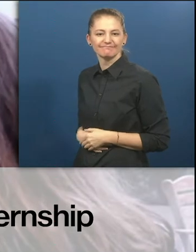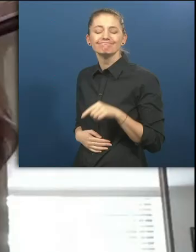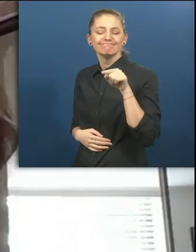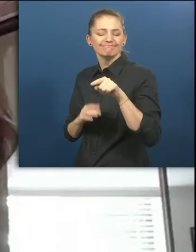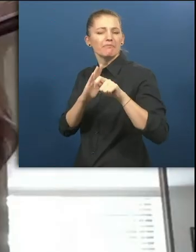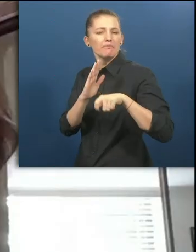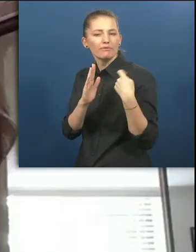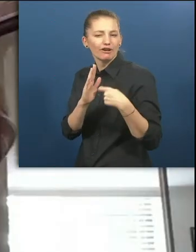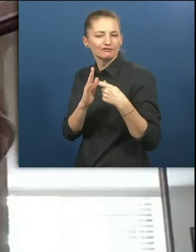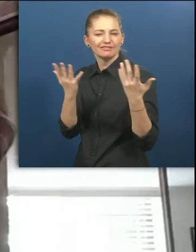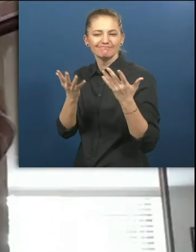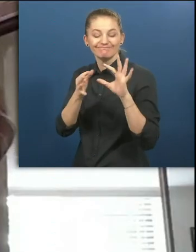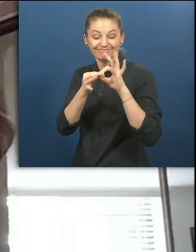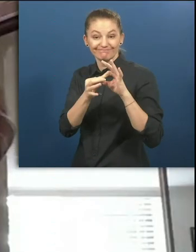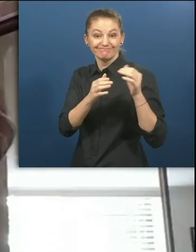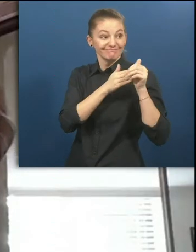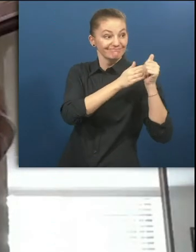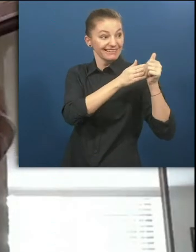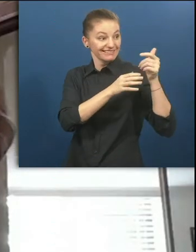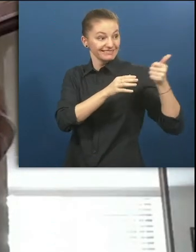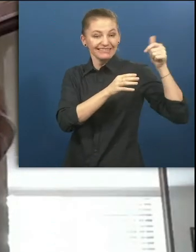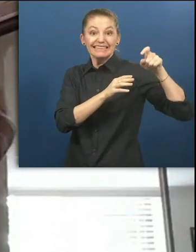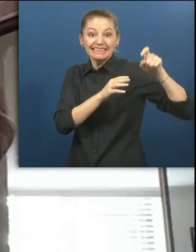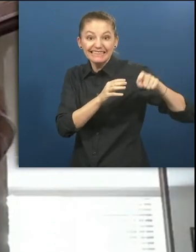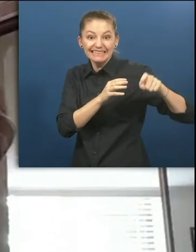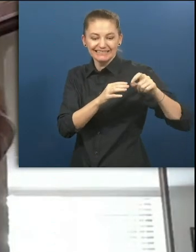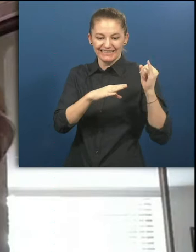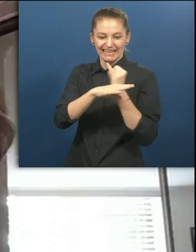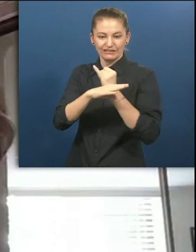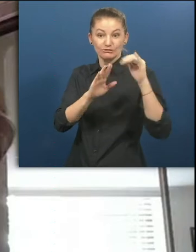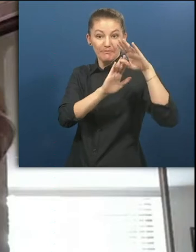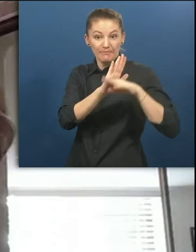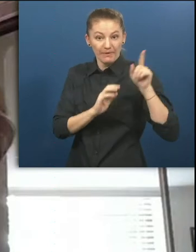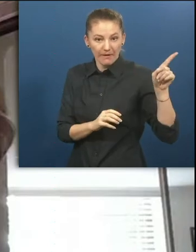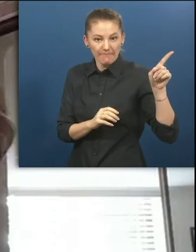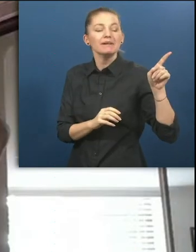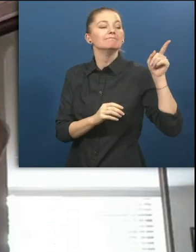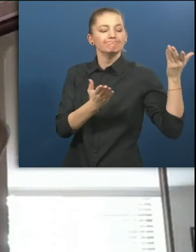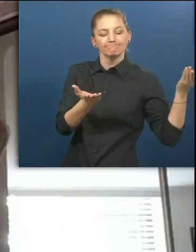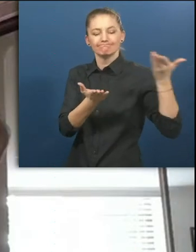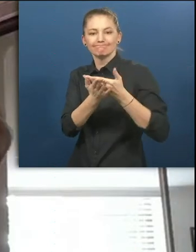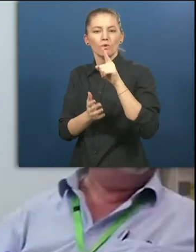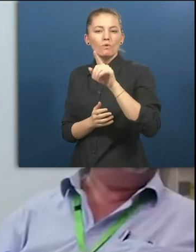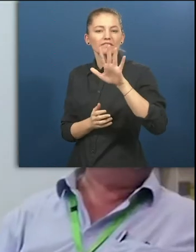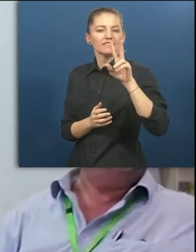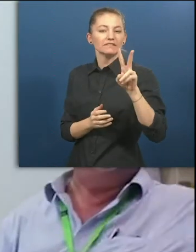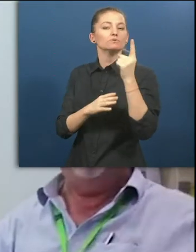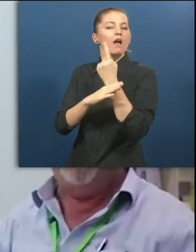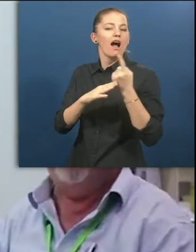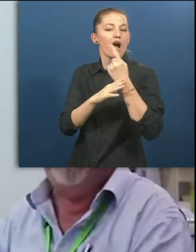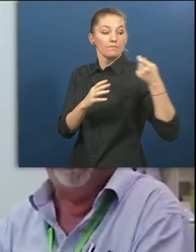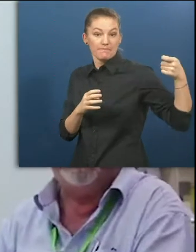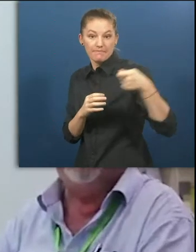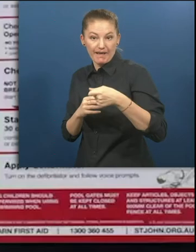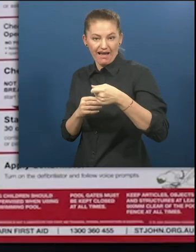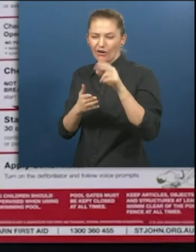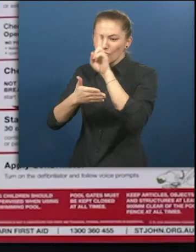What Stepping Into Internship Stepping Internship Program. Employers offer a minimum of 152 hours paid work